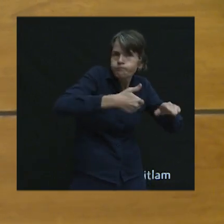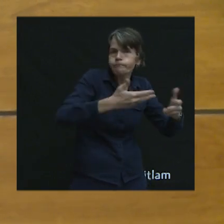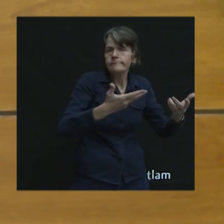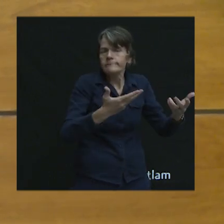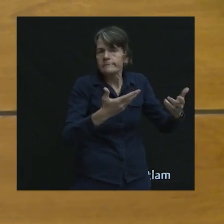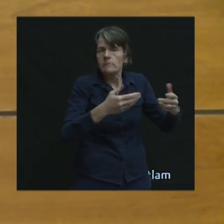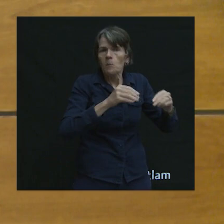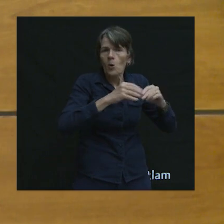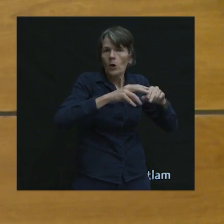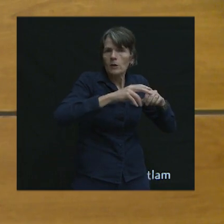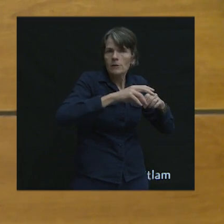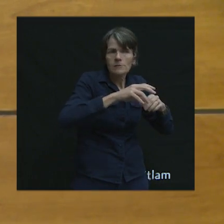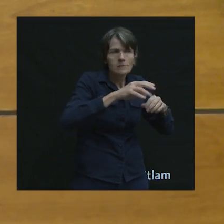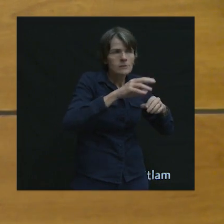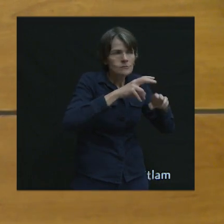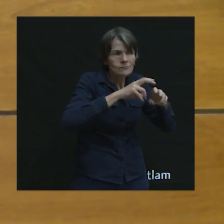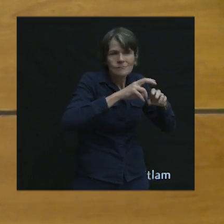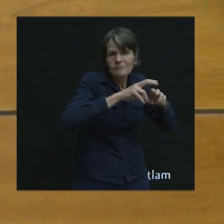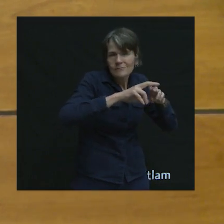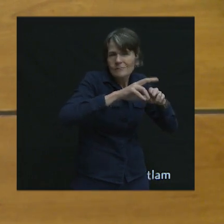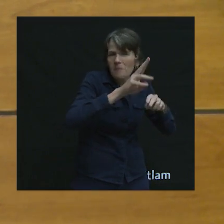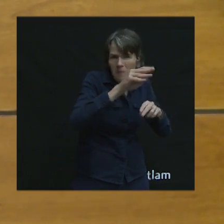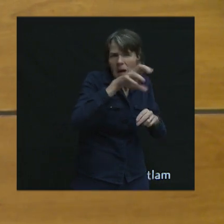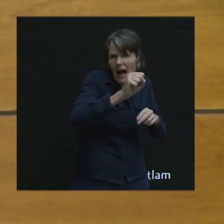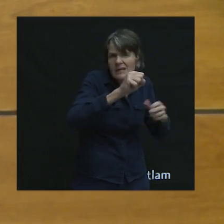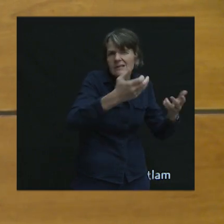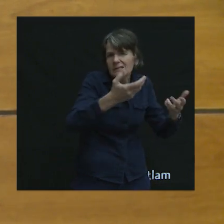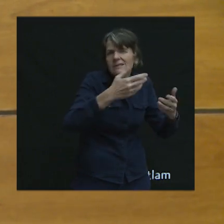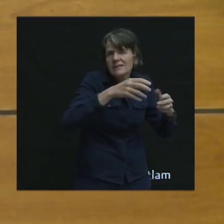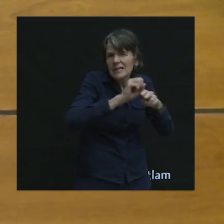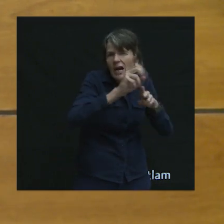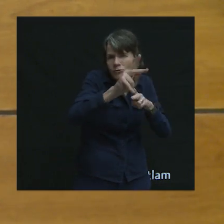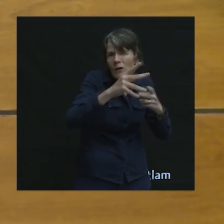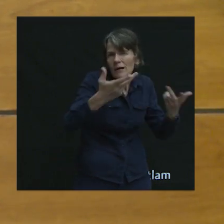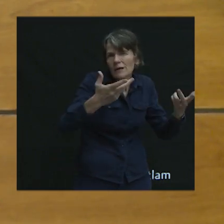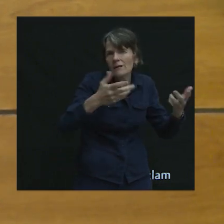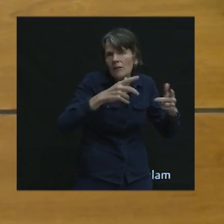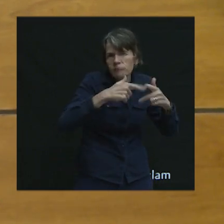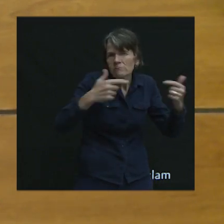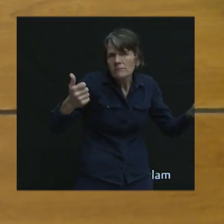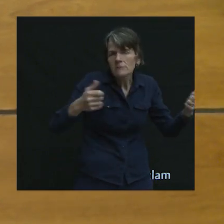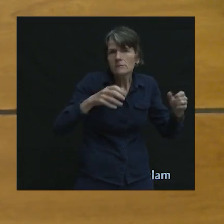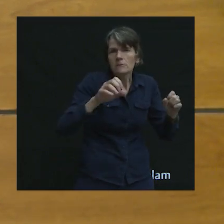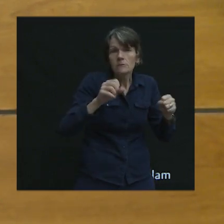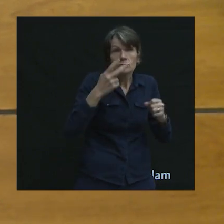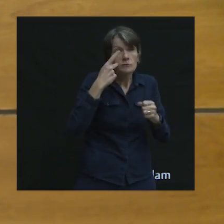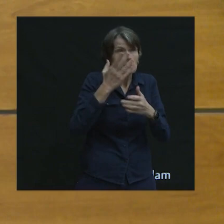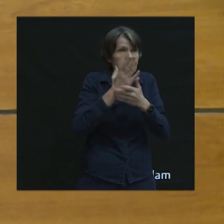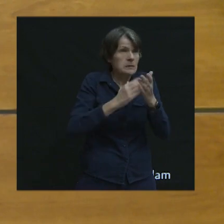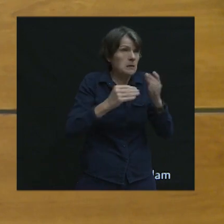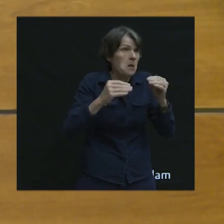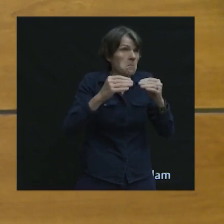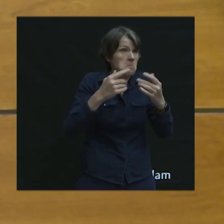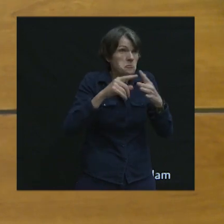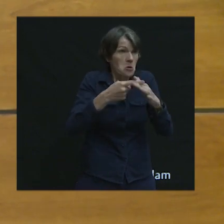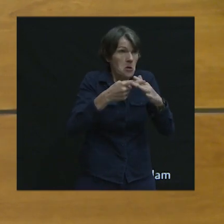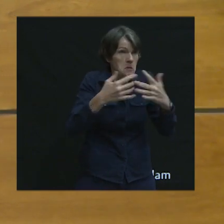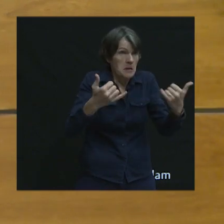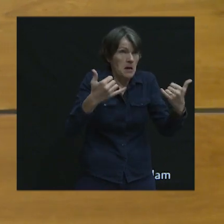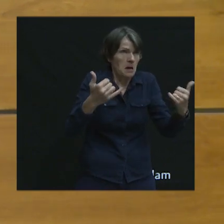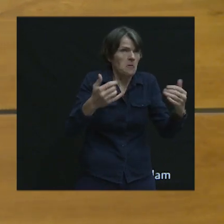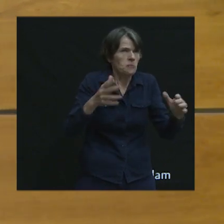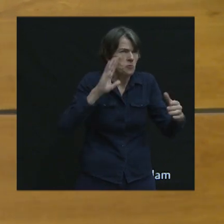So these plans are very much aligned and so you're seeing some of that already in the Coquitlam low heat area plan and the Coquitlam